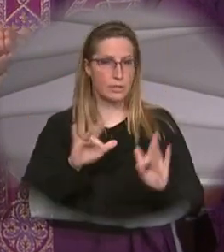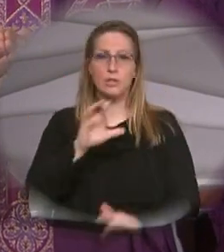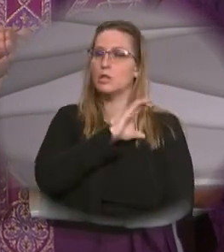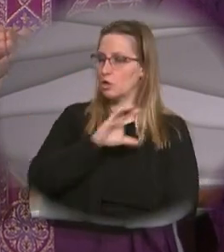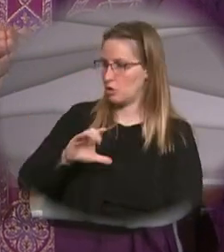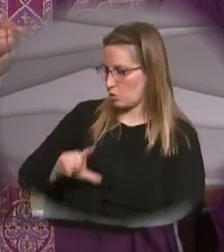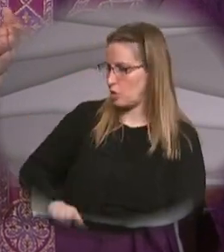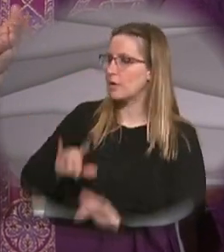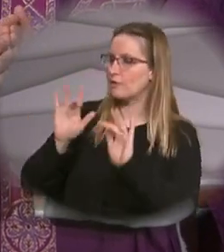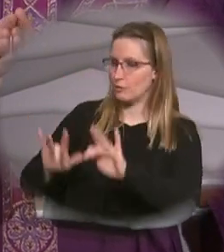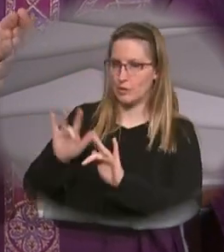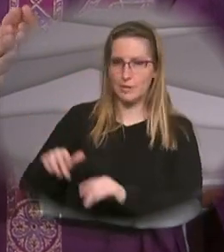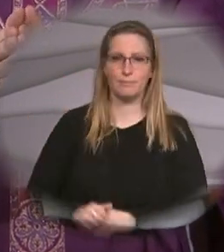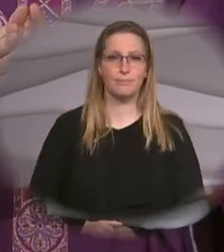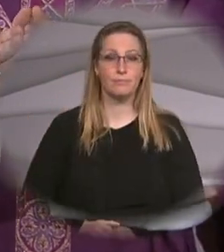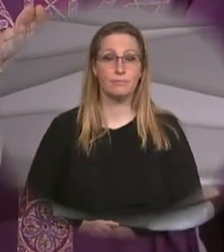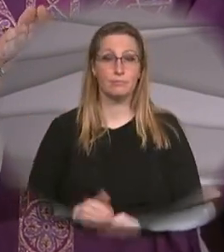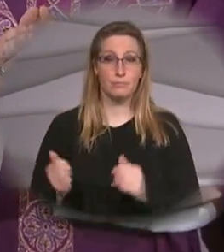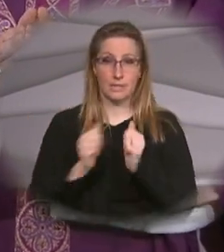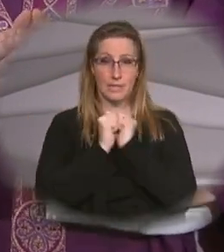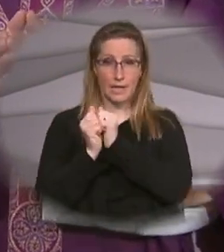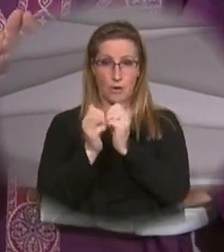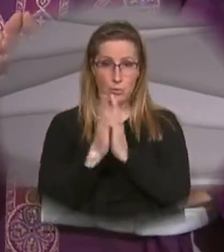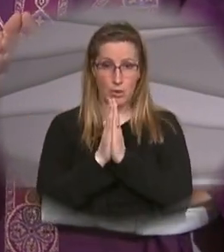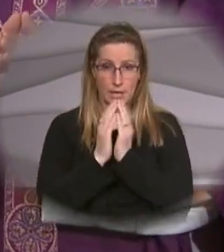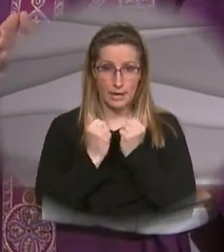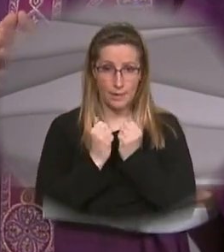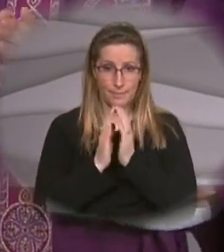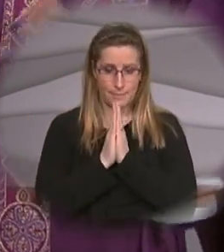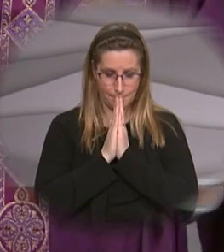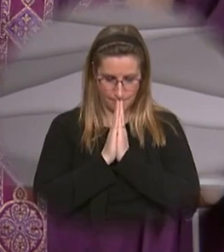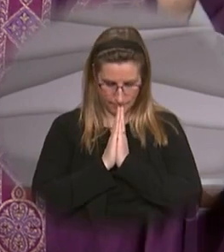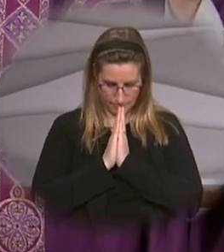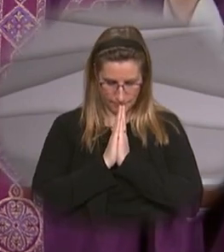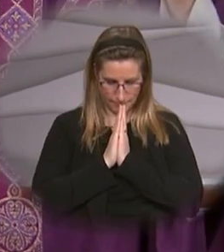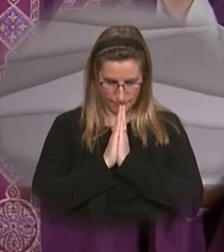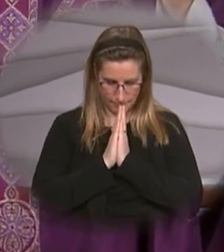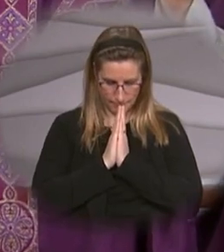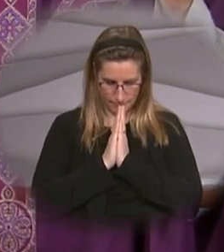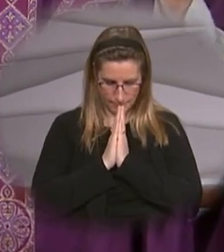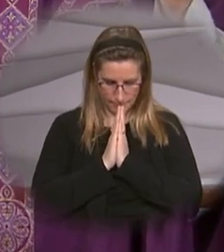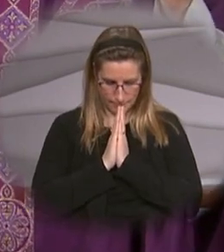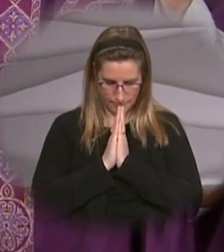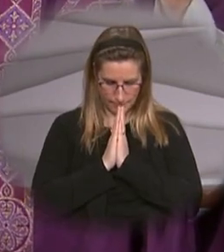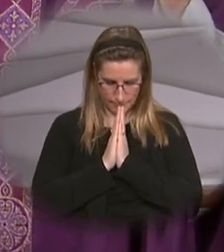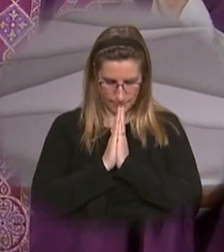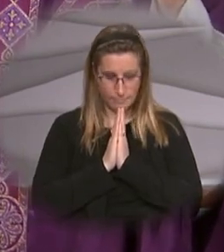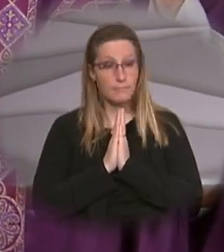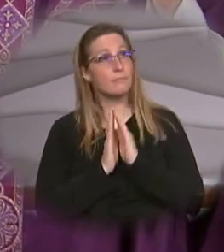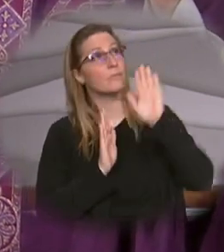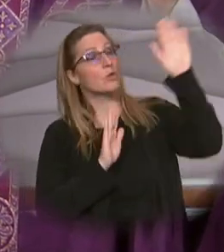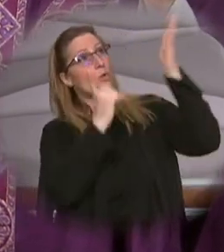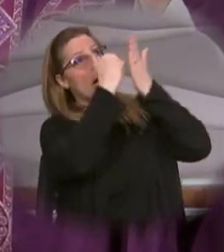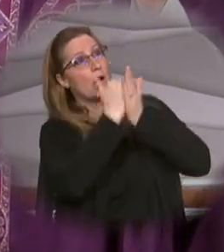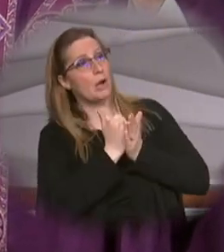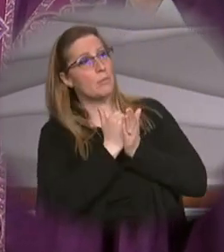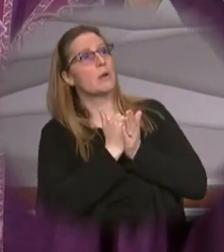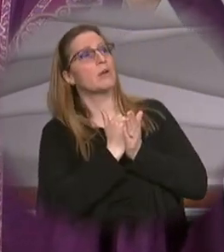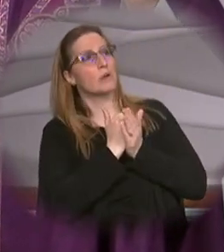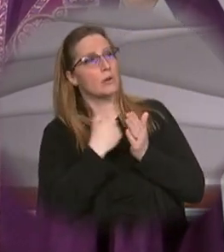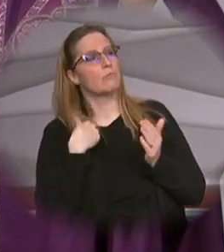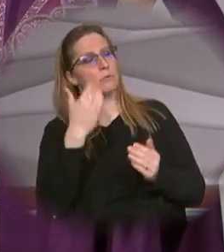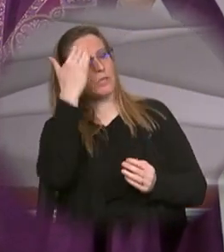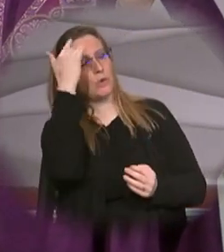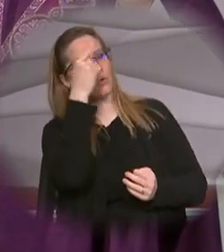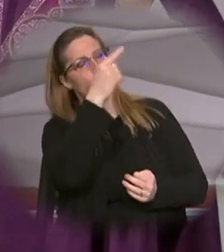mercy Lord have mercy let us pray by your help we beseech you Lord